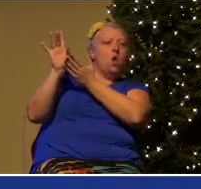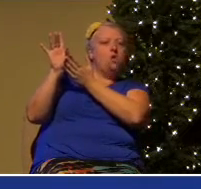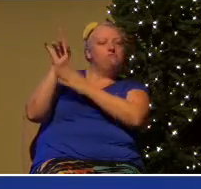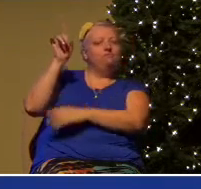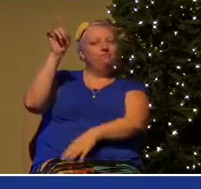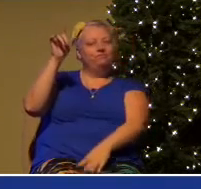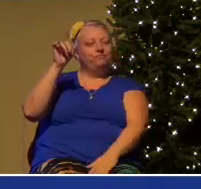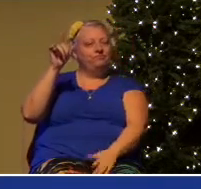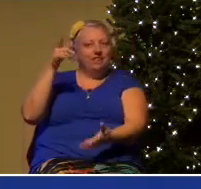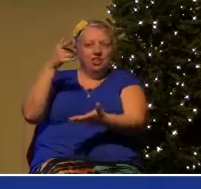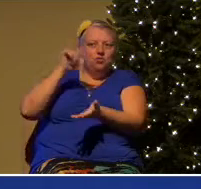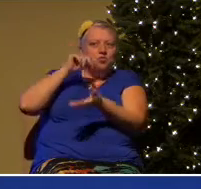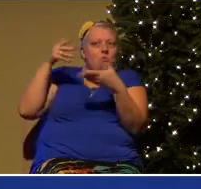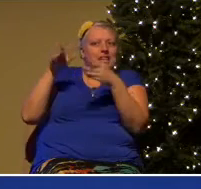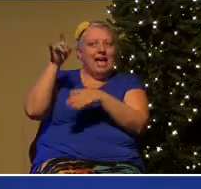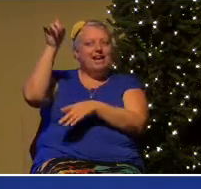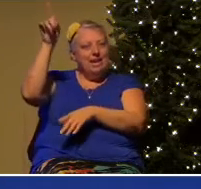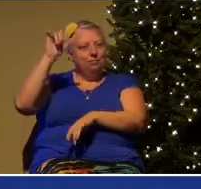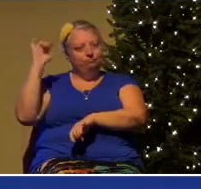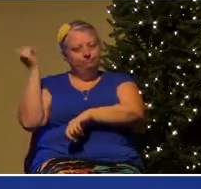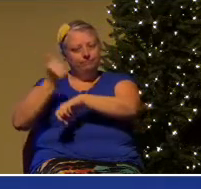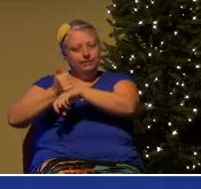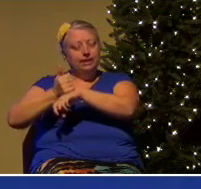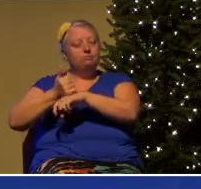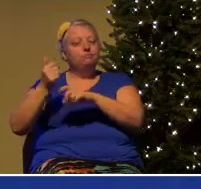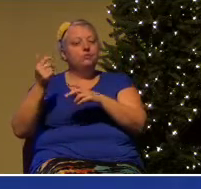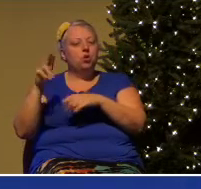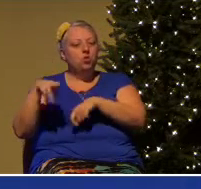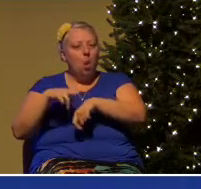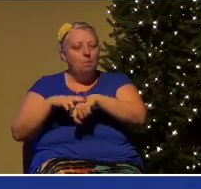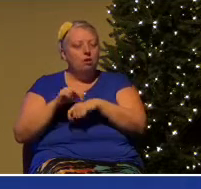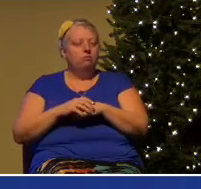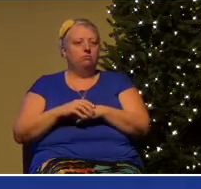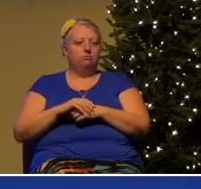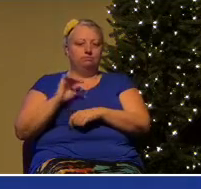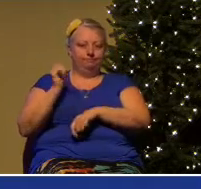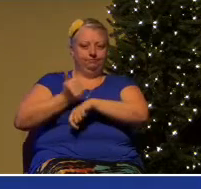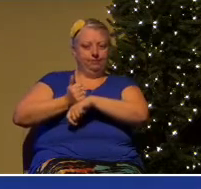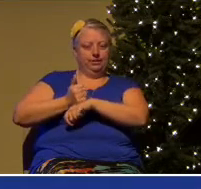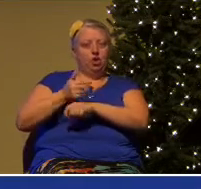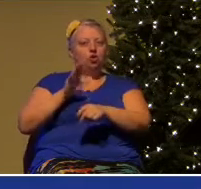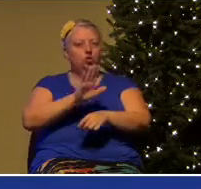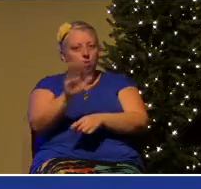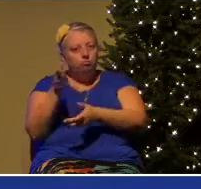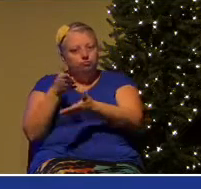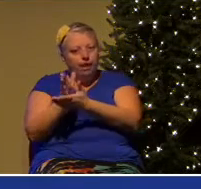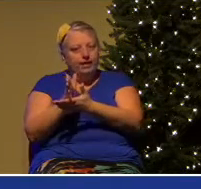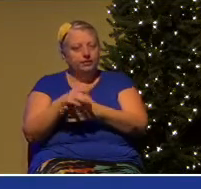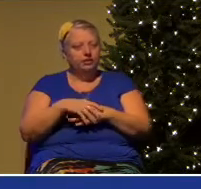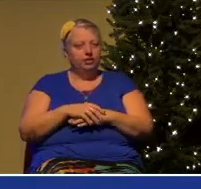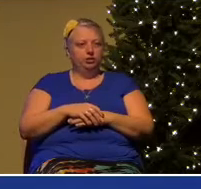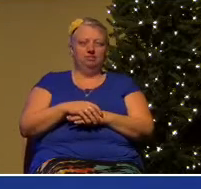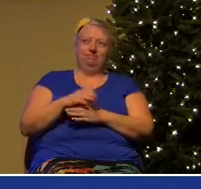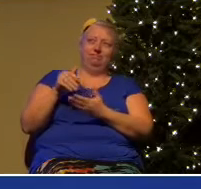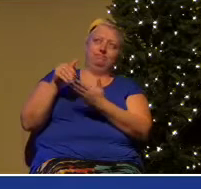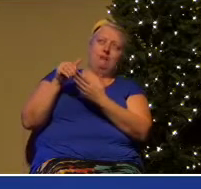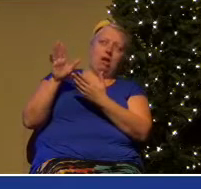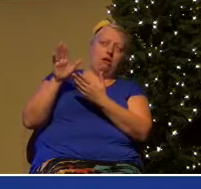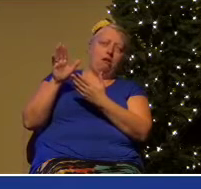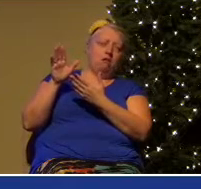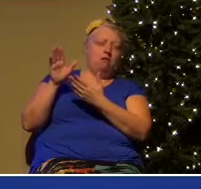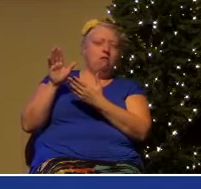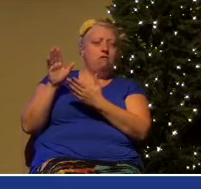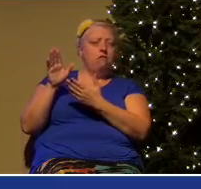what is normal, and God to define what your rights are, and it becomes all about my experience